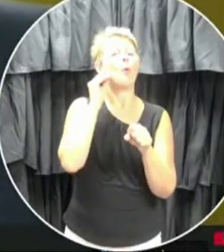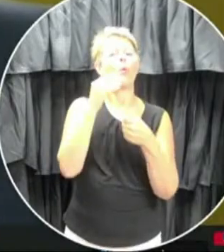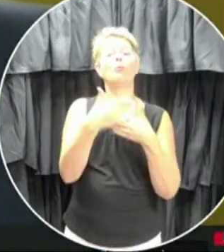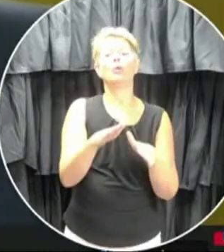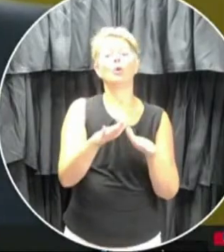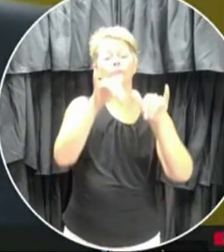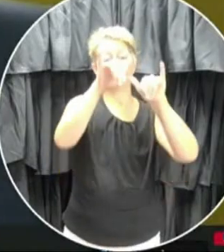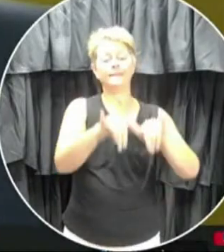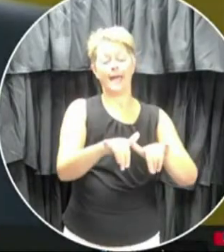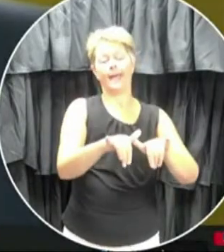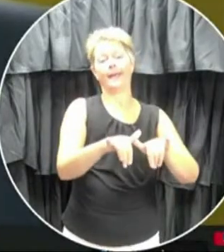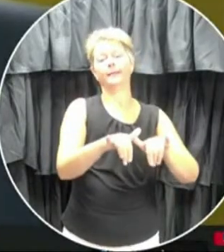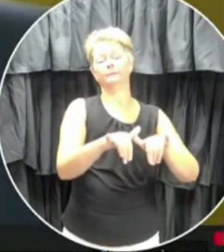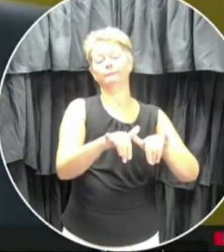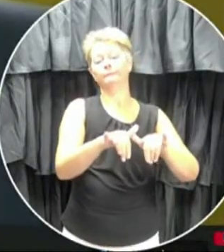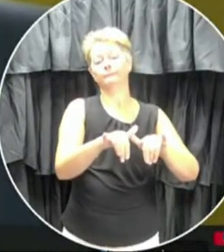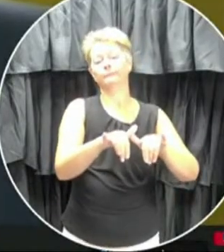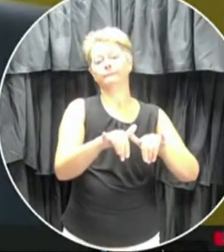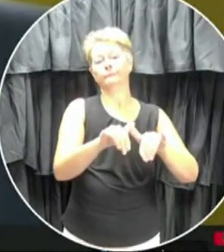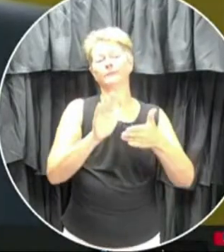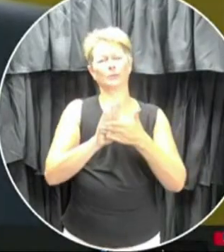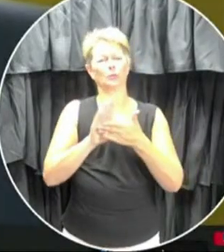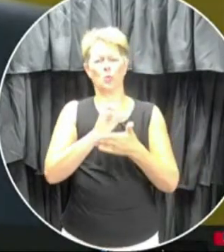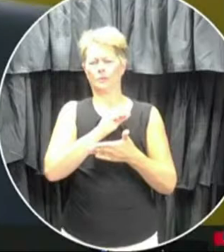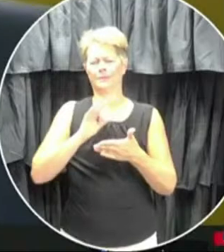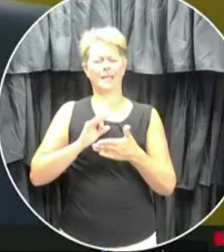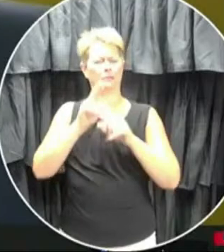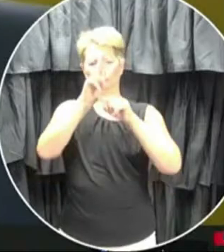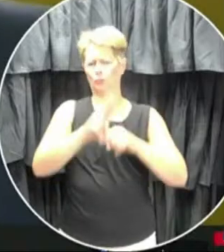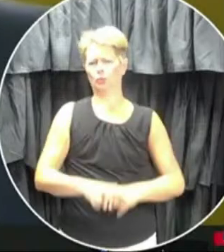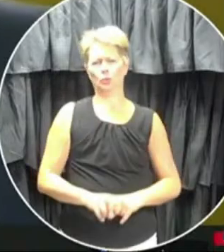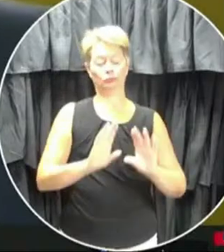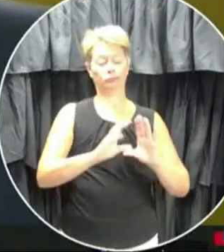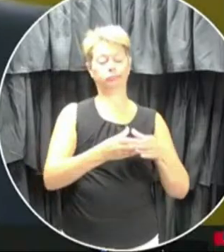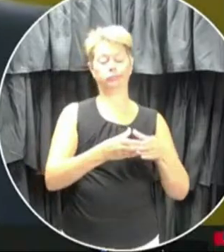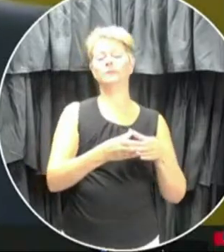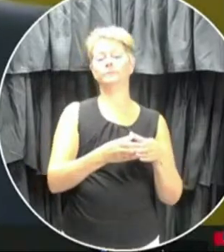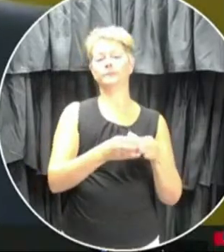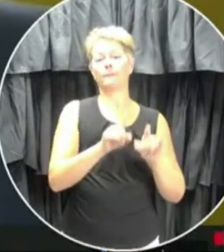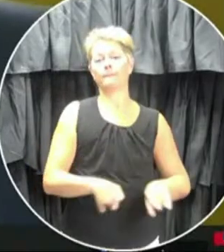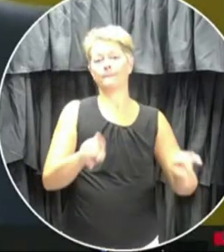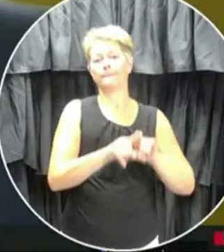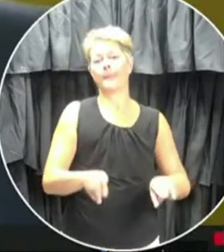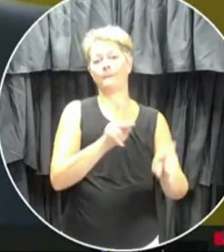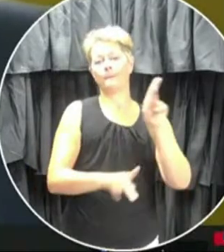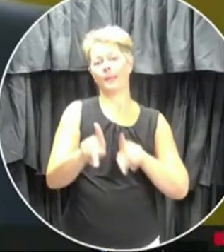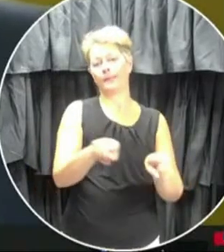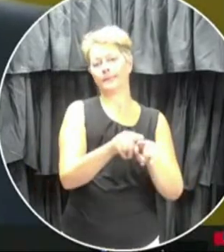and our school staffs are well accustomed to grouping those students in accordance with